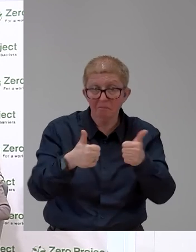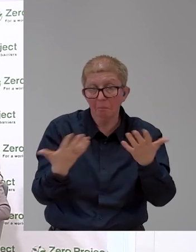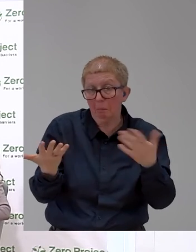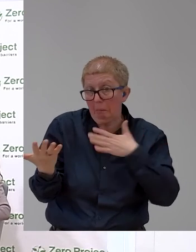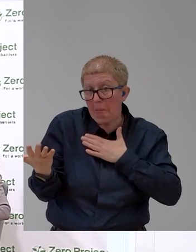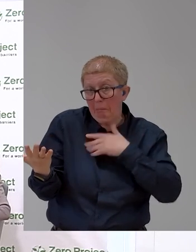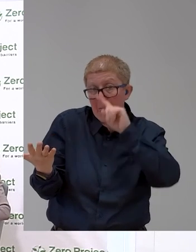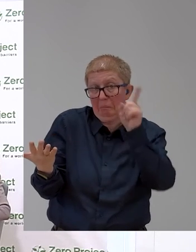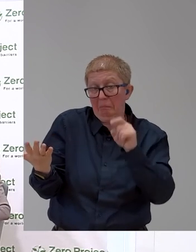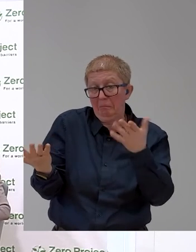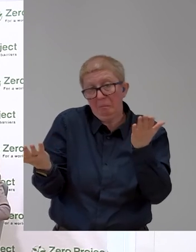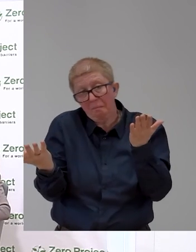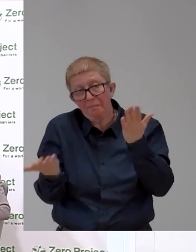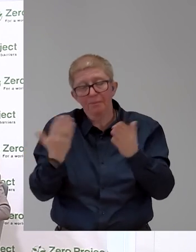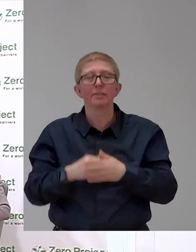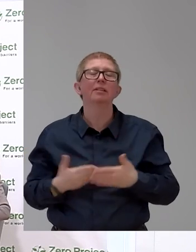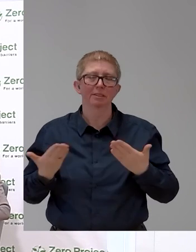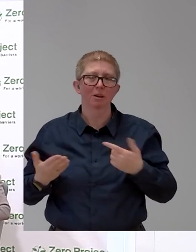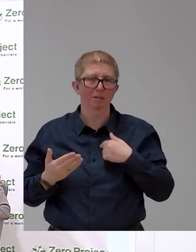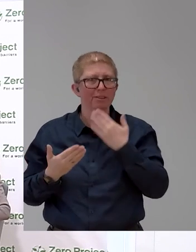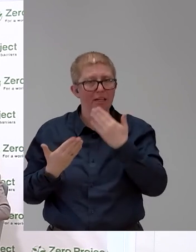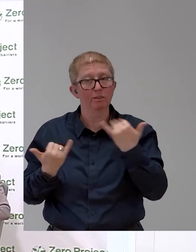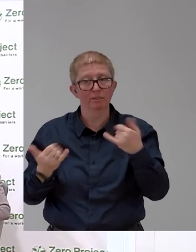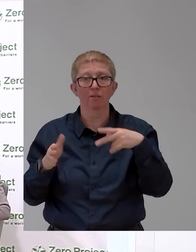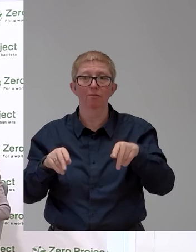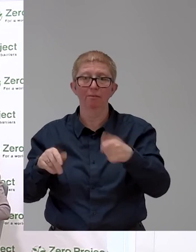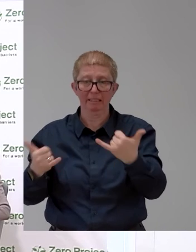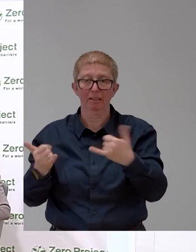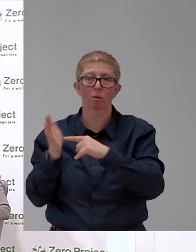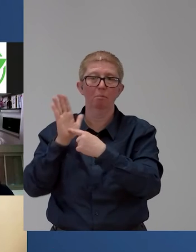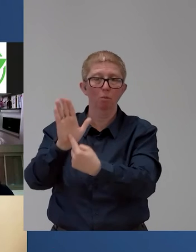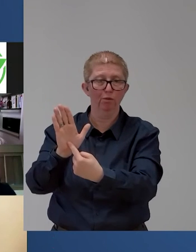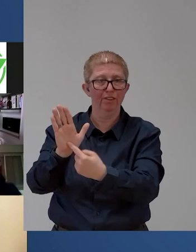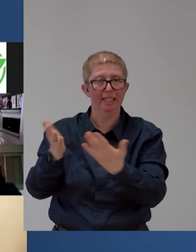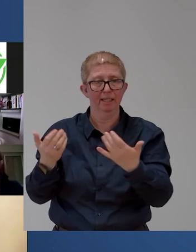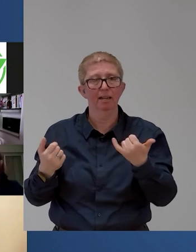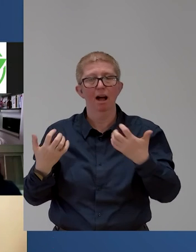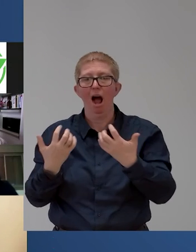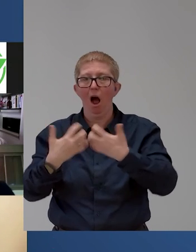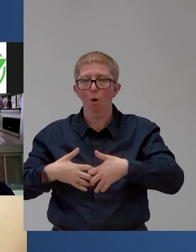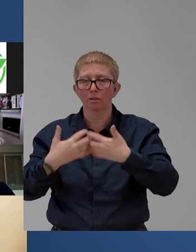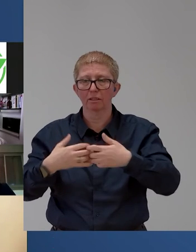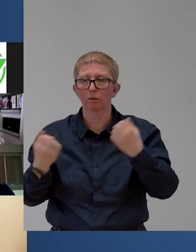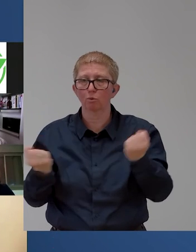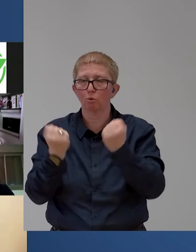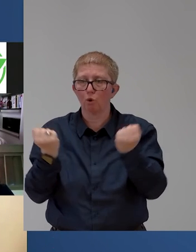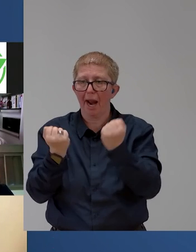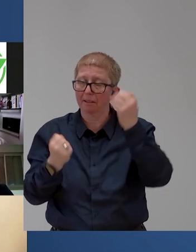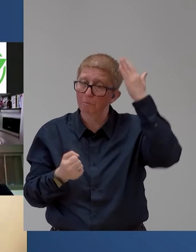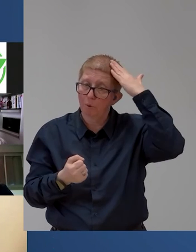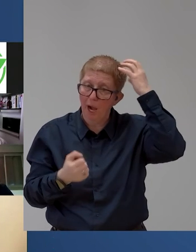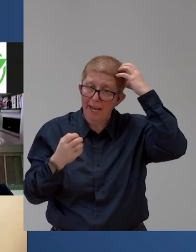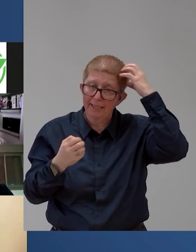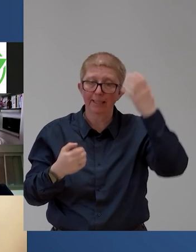Turkey, and it's called Auto Train Brain. Please. My name is Net Erolo. I'm the CEO of Auto Train